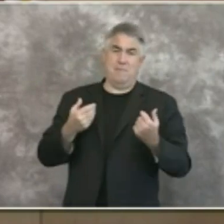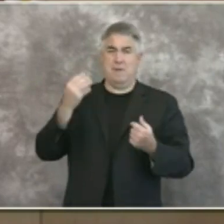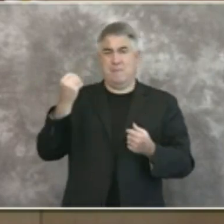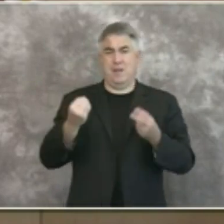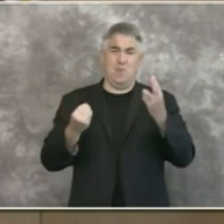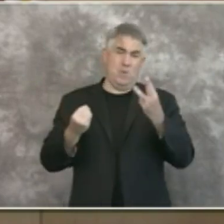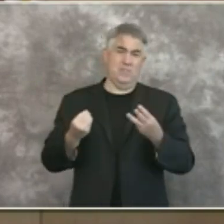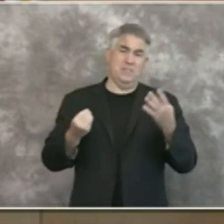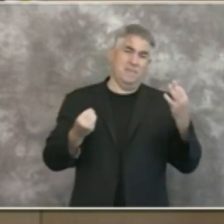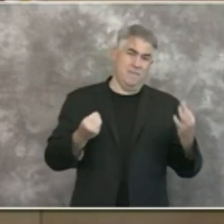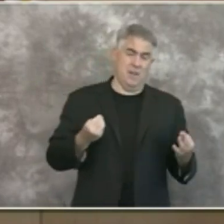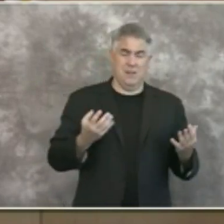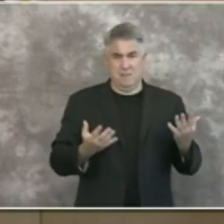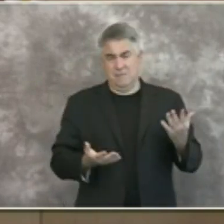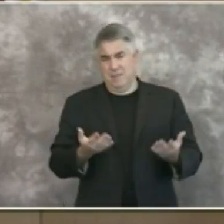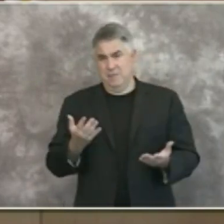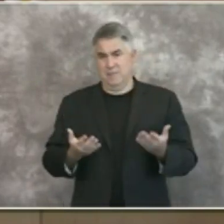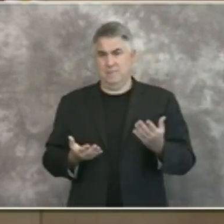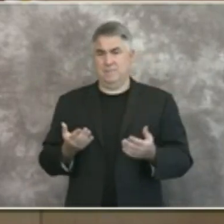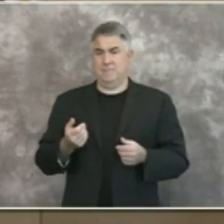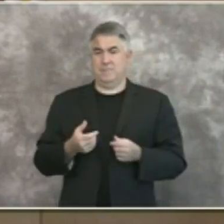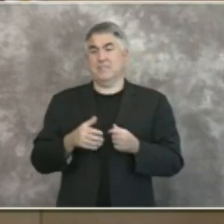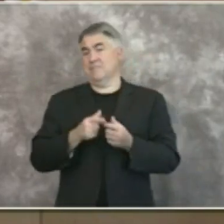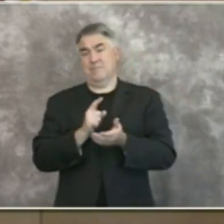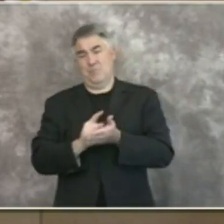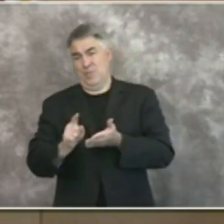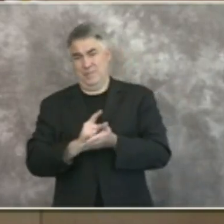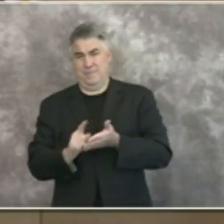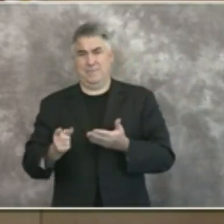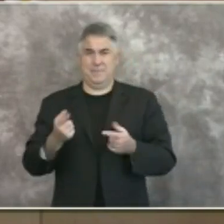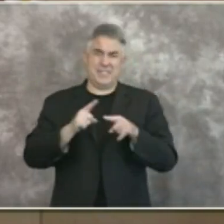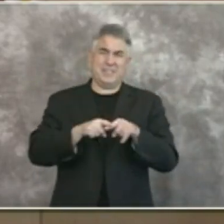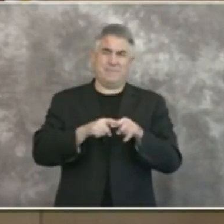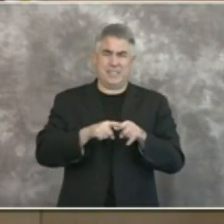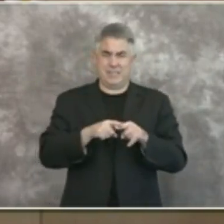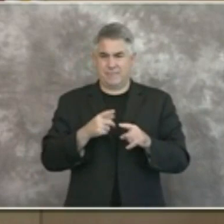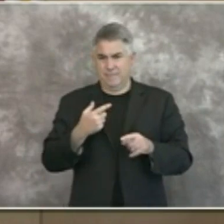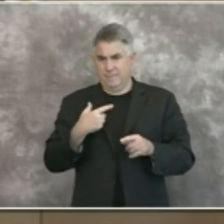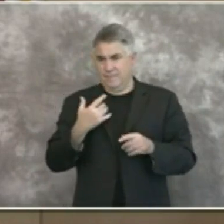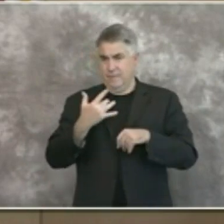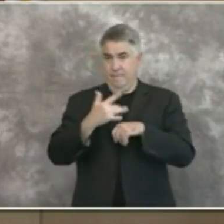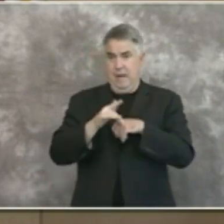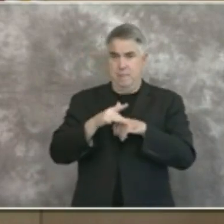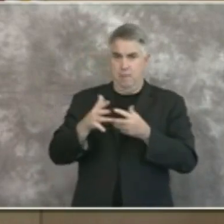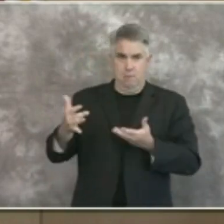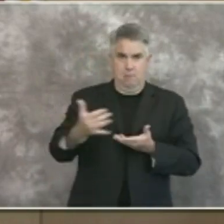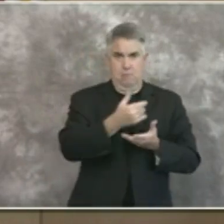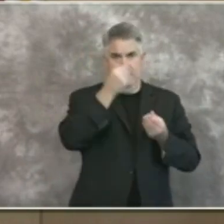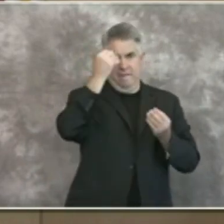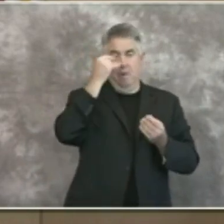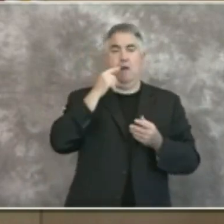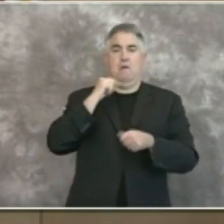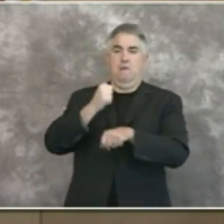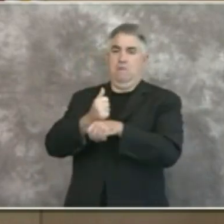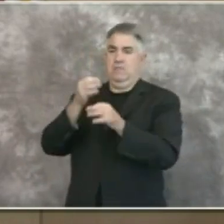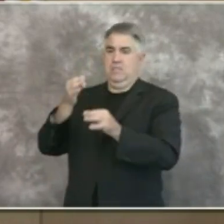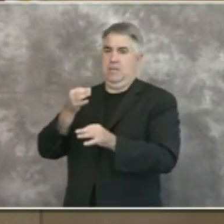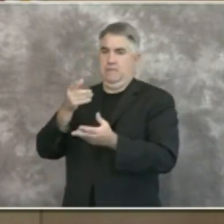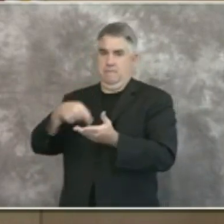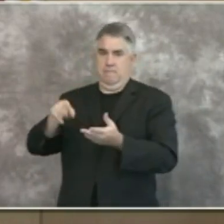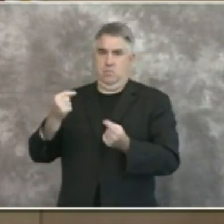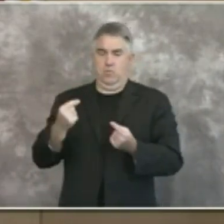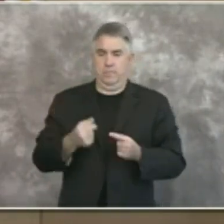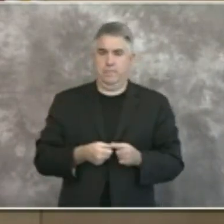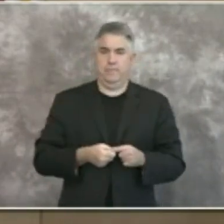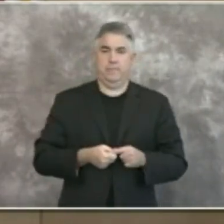and in some cases weekly again this depends upon the availability of the data the dashboard